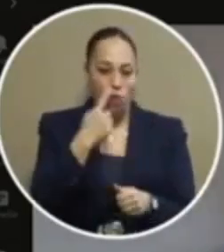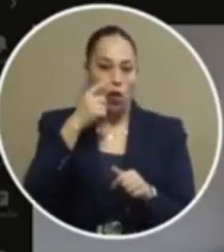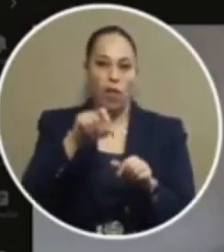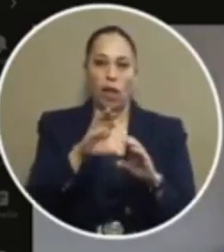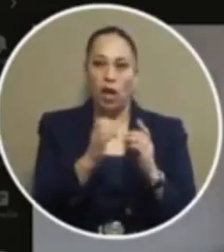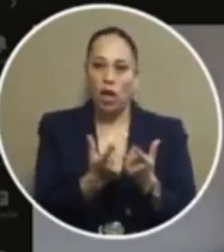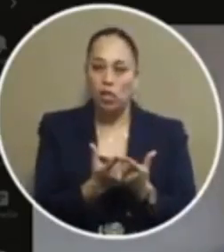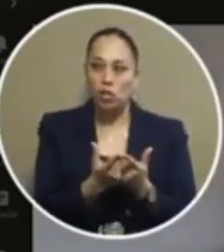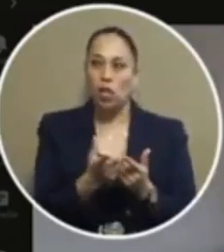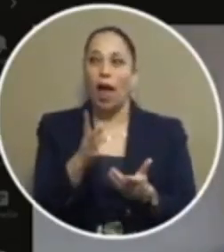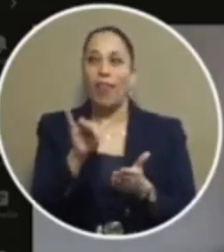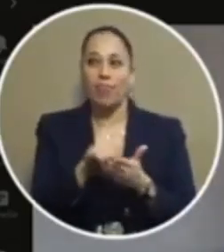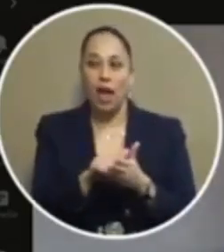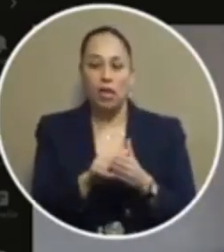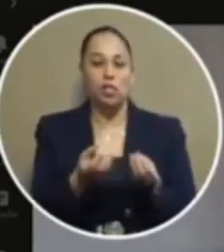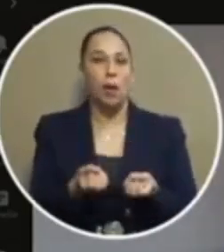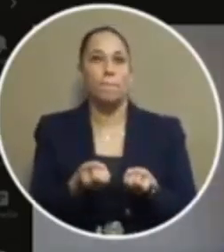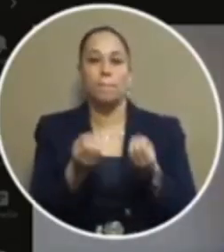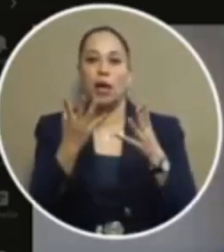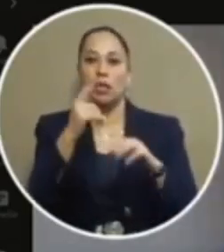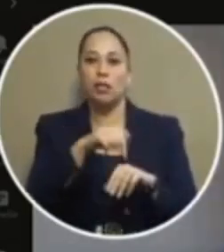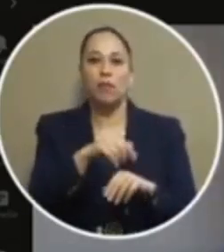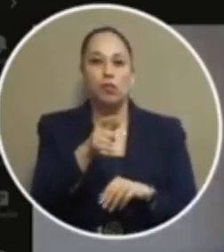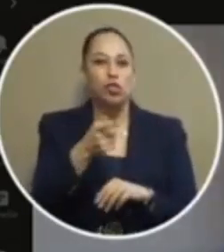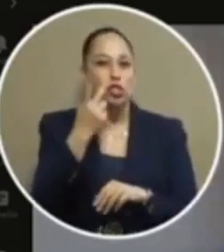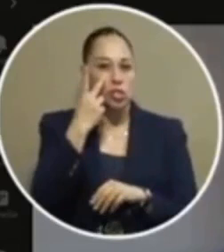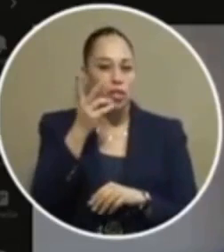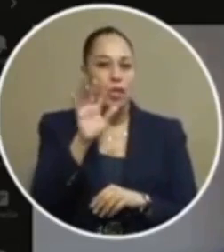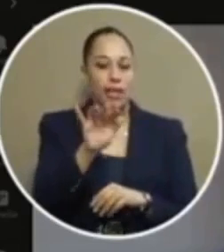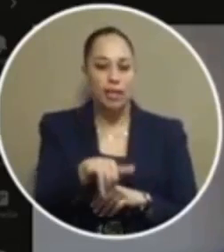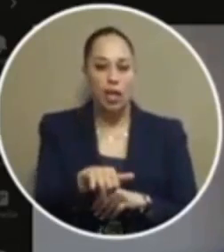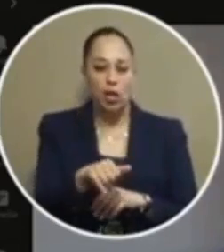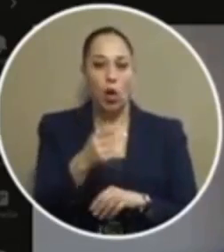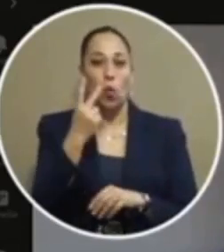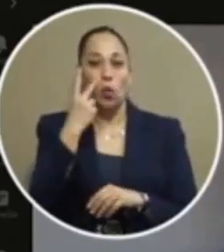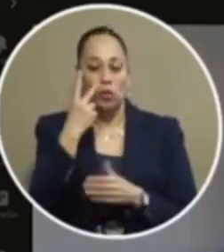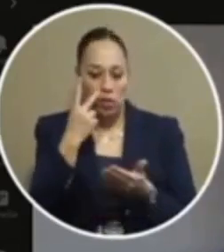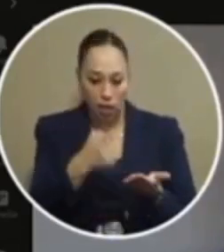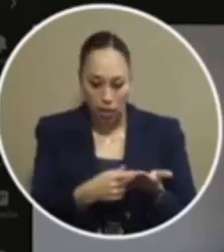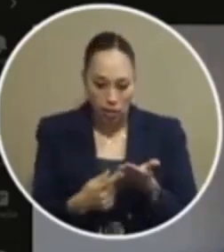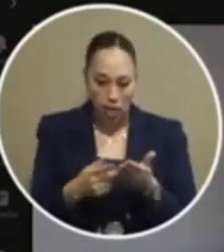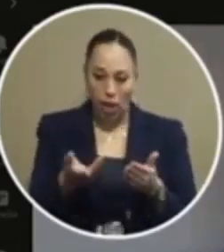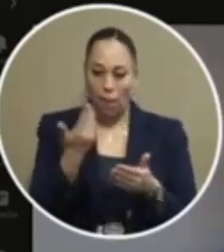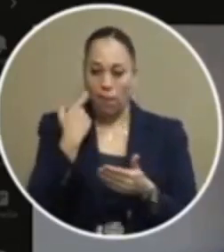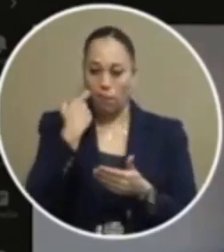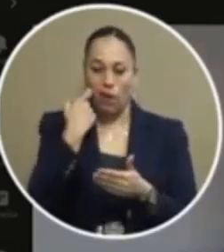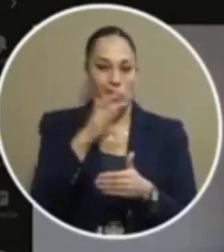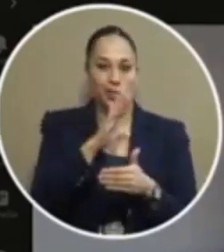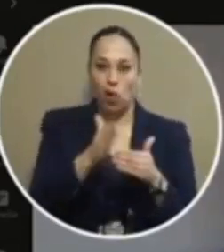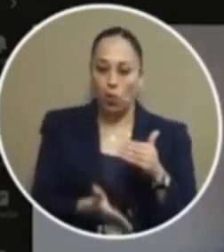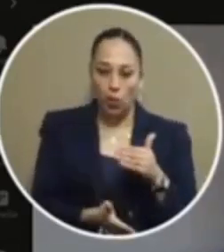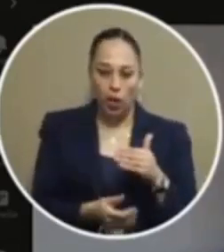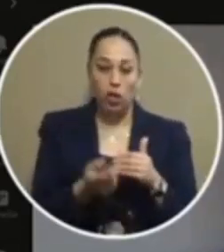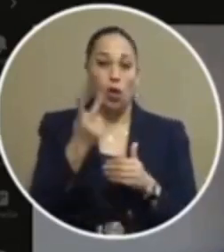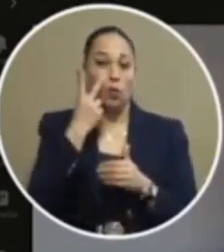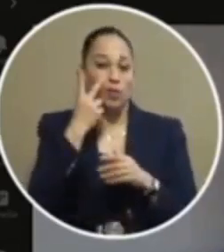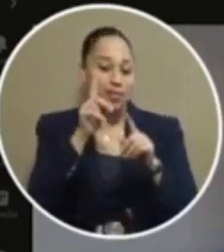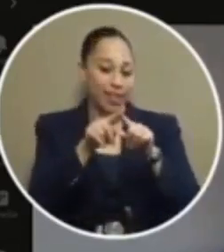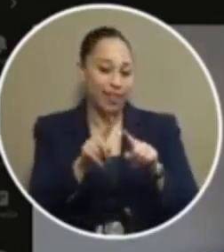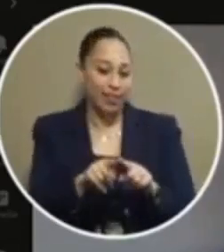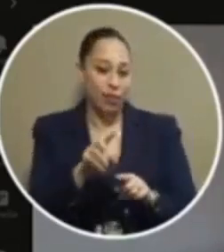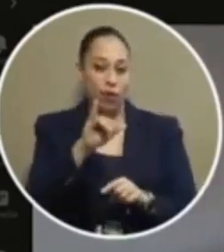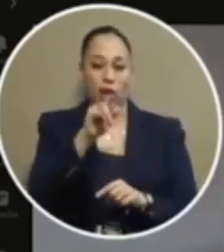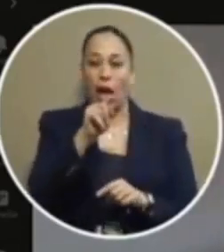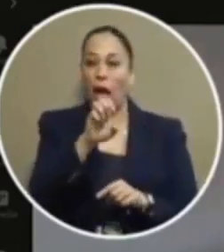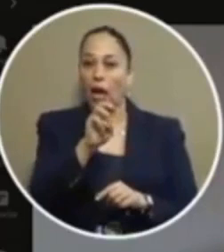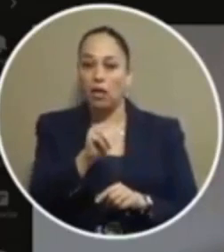and there's been a number of times where we've seen that we saw it this past weekend um we've seen it with other items before